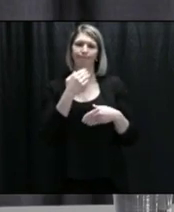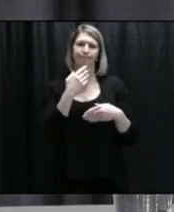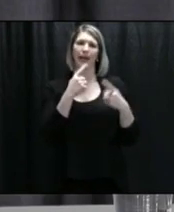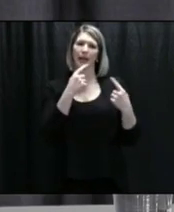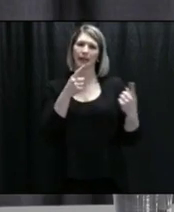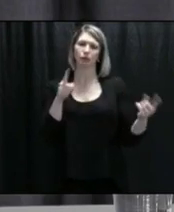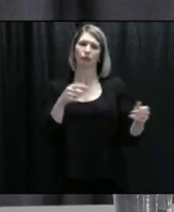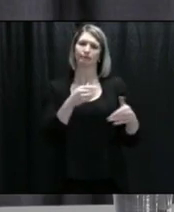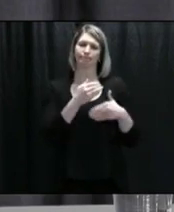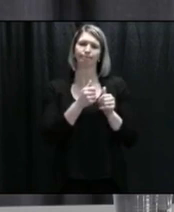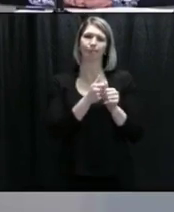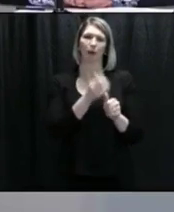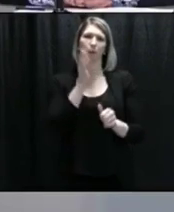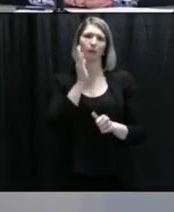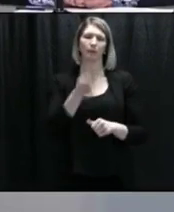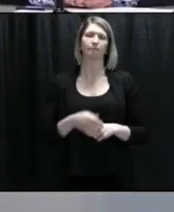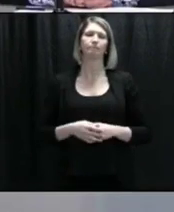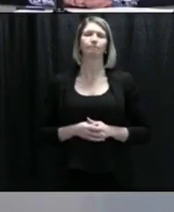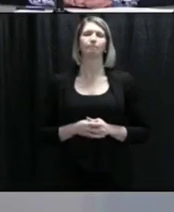Perfect, thanks.